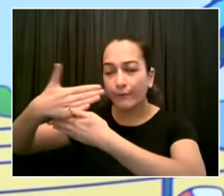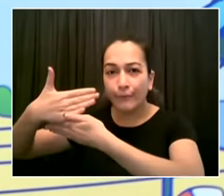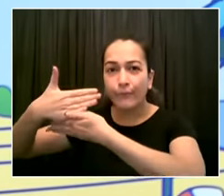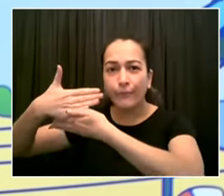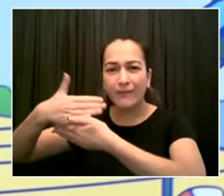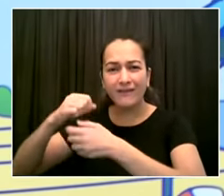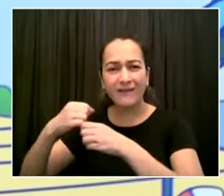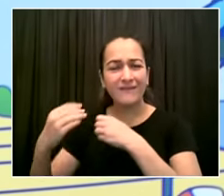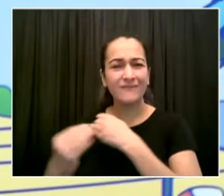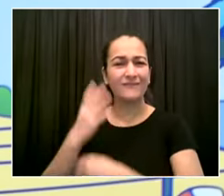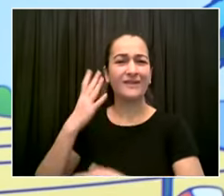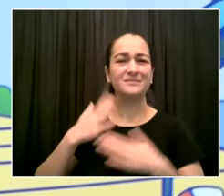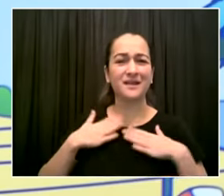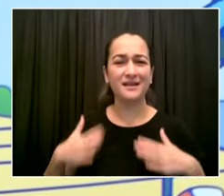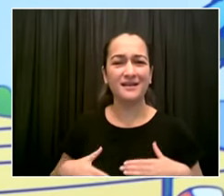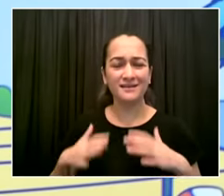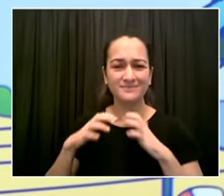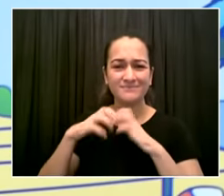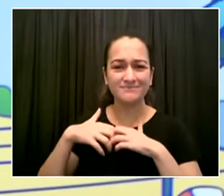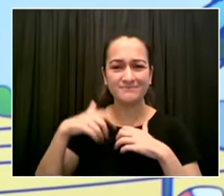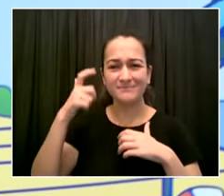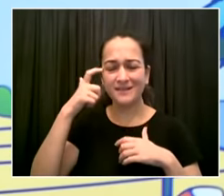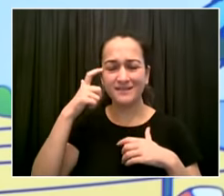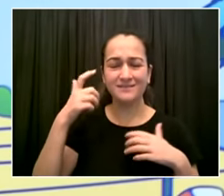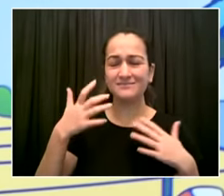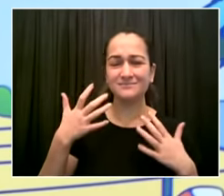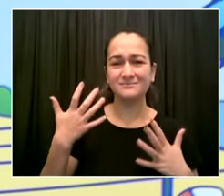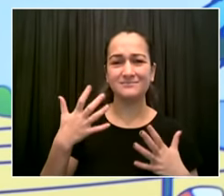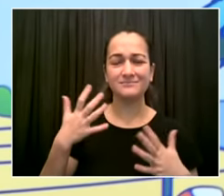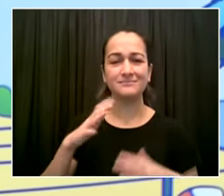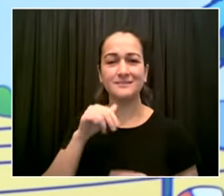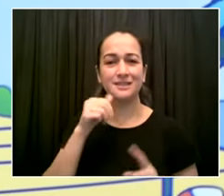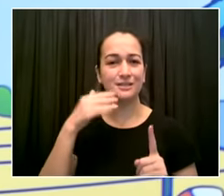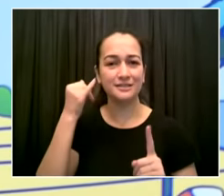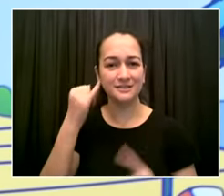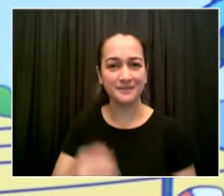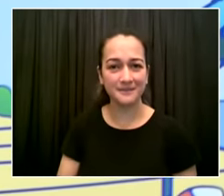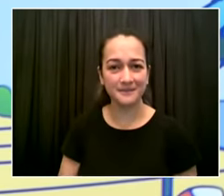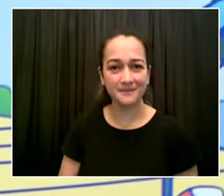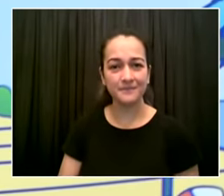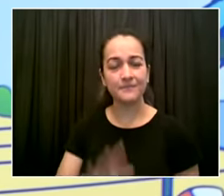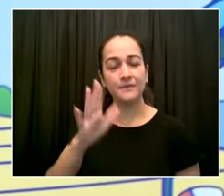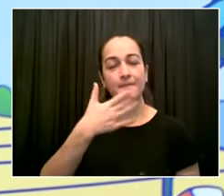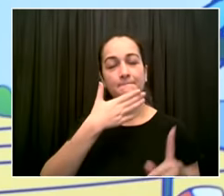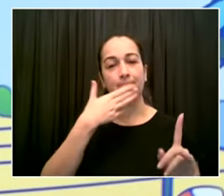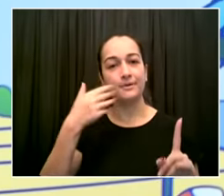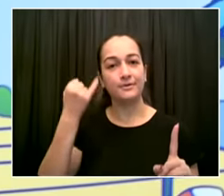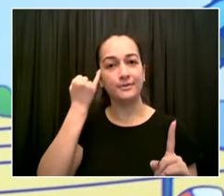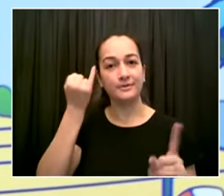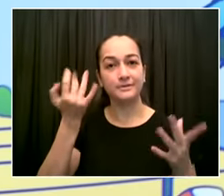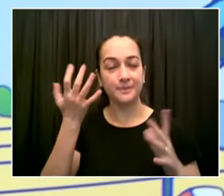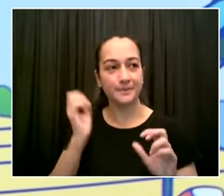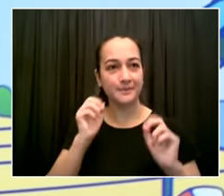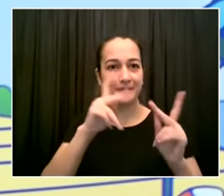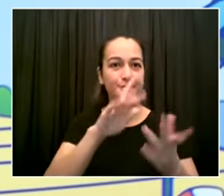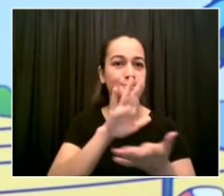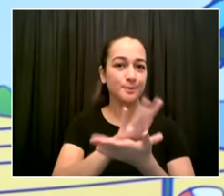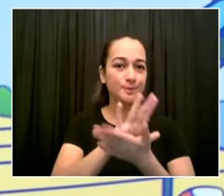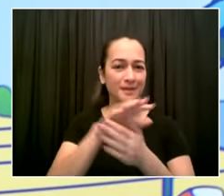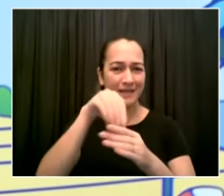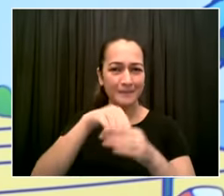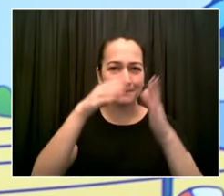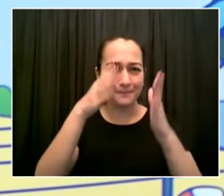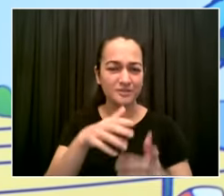and somehow determining that we would rather be ravaged rather than doing the thing that will allow us